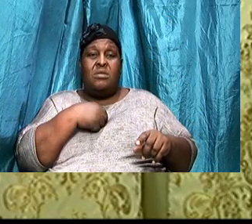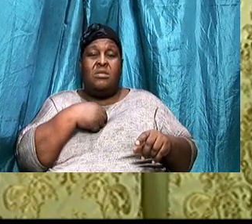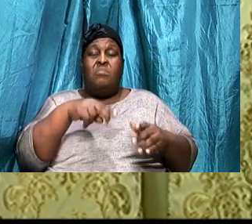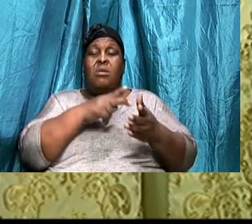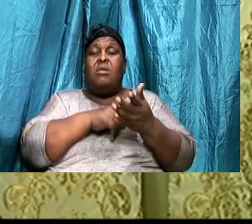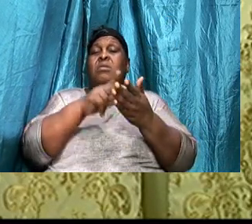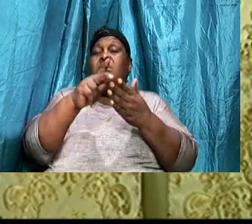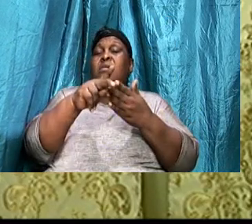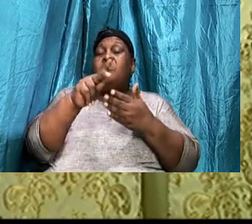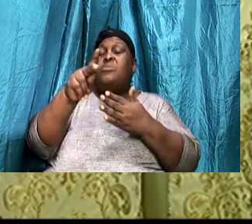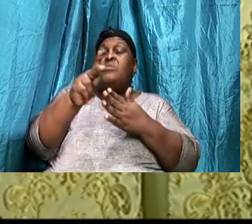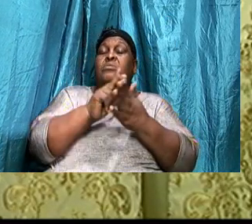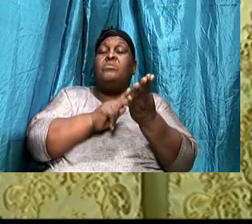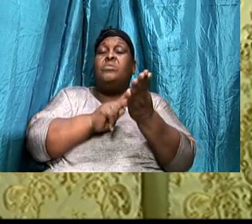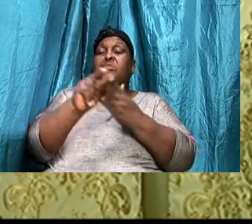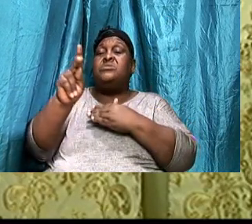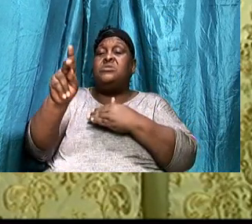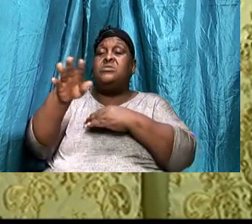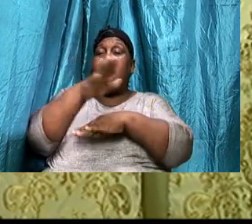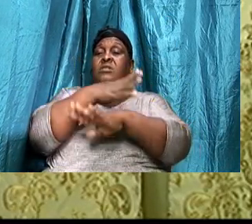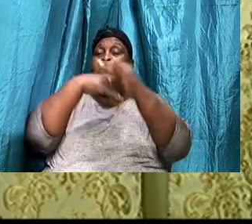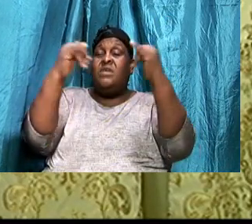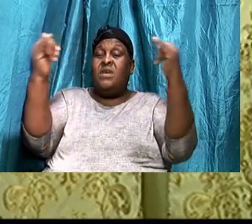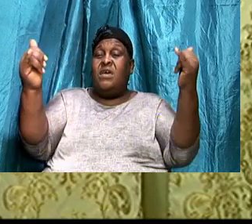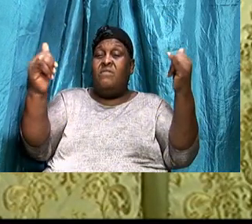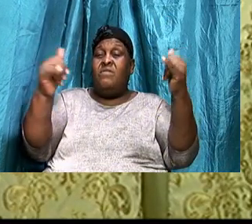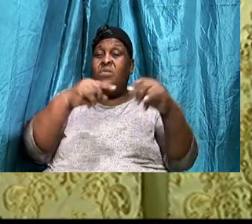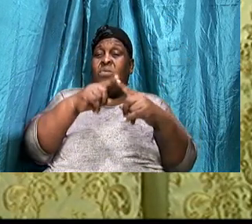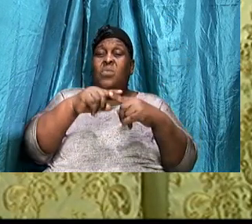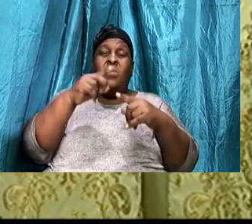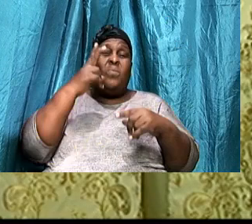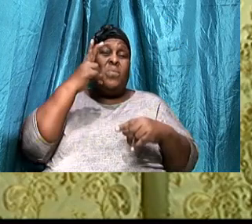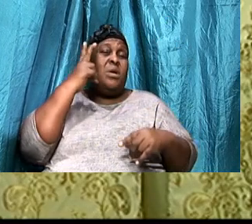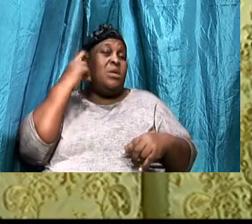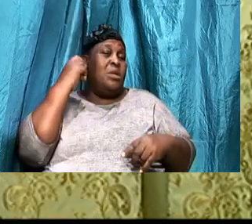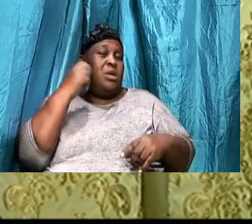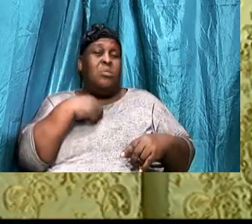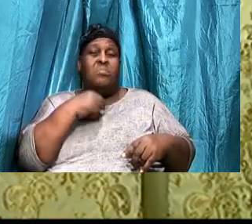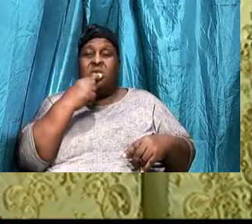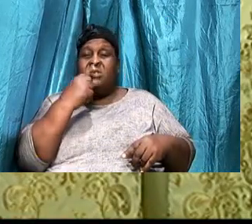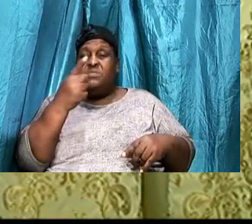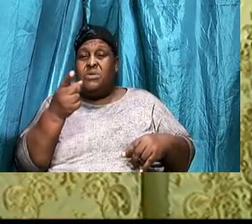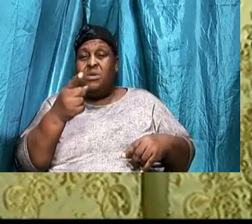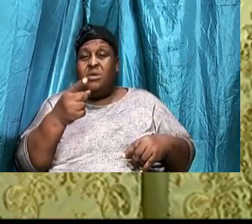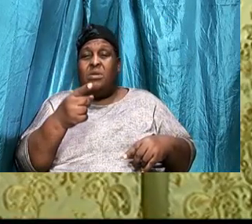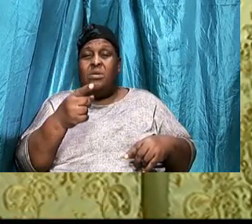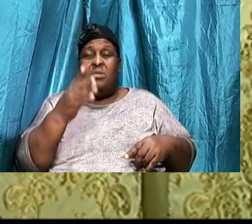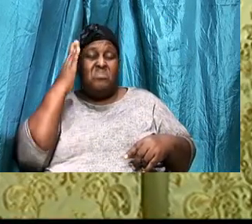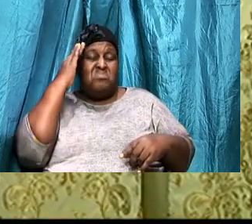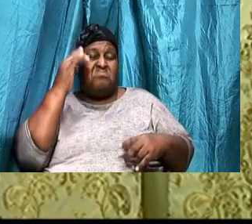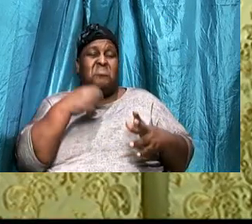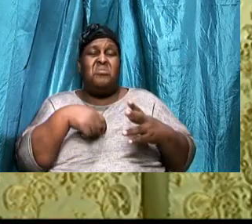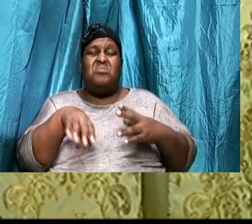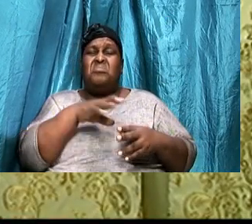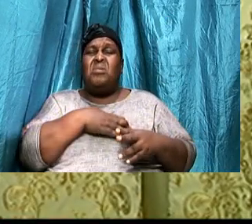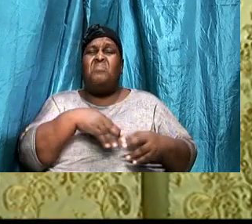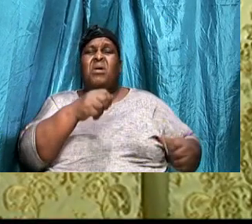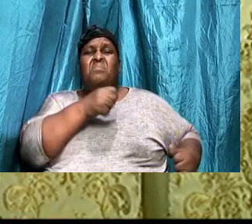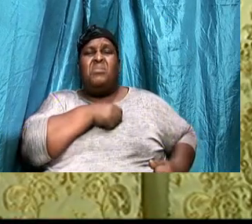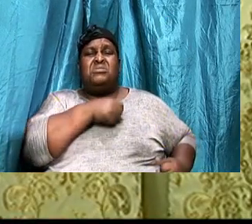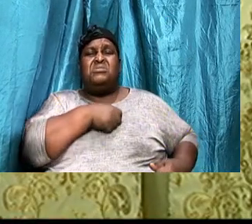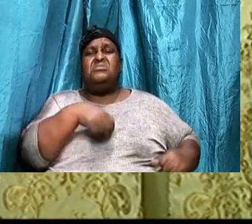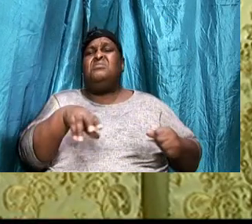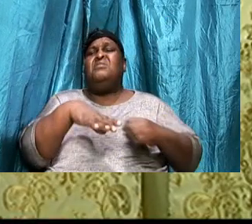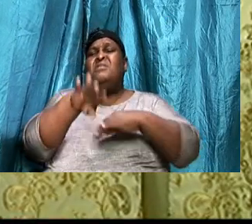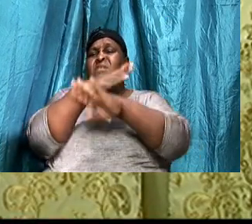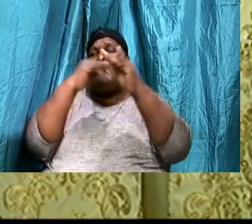When you hear me, Talk, You should know, That I am, A representative, Of heaven, We are, In the world,